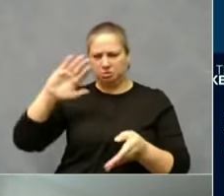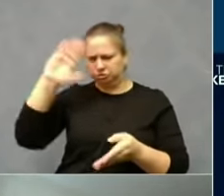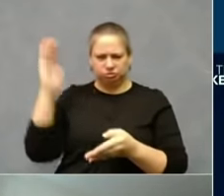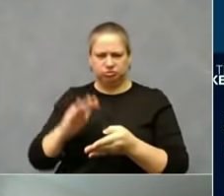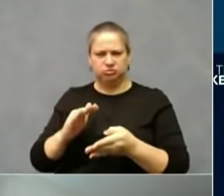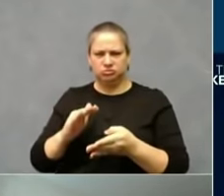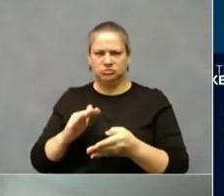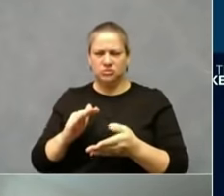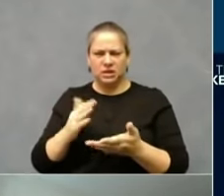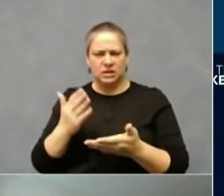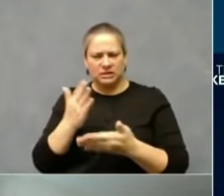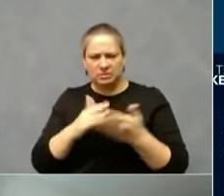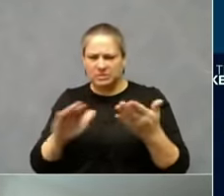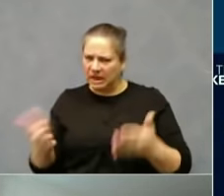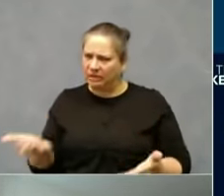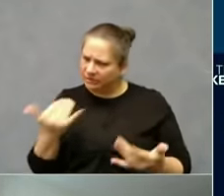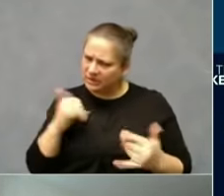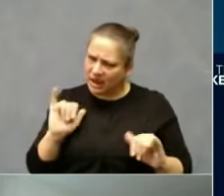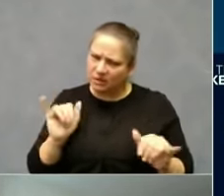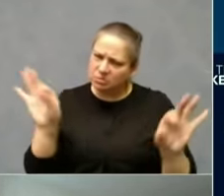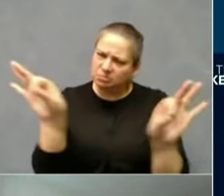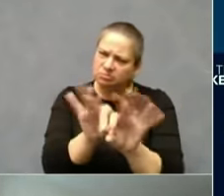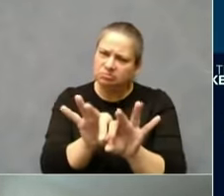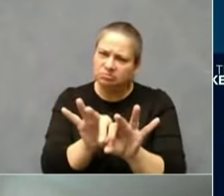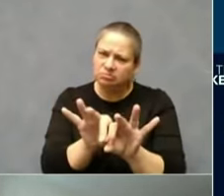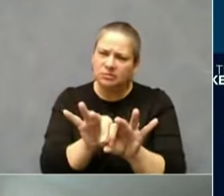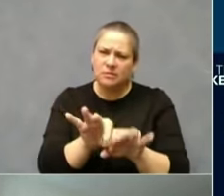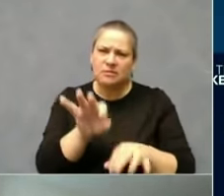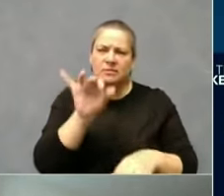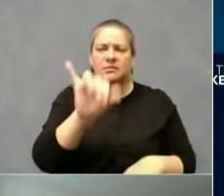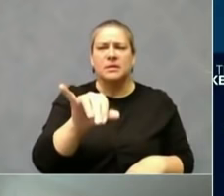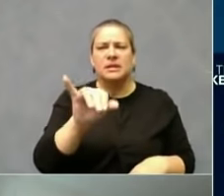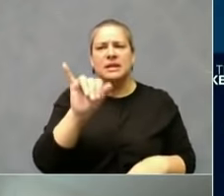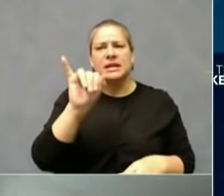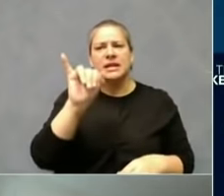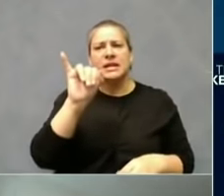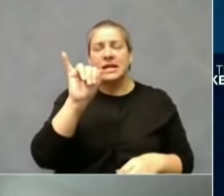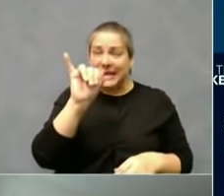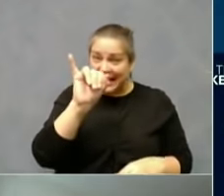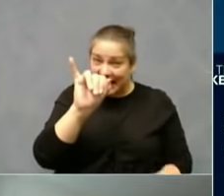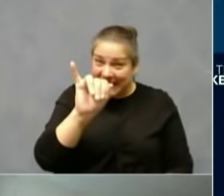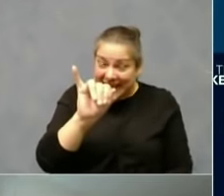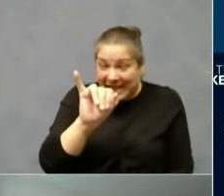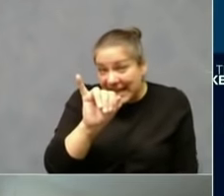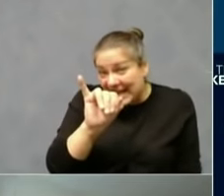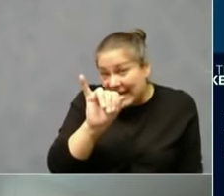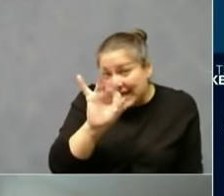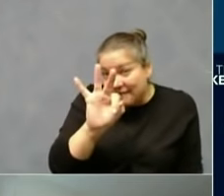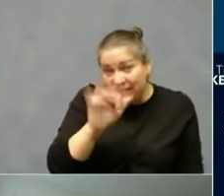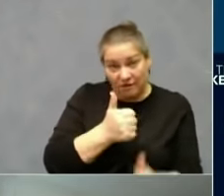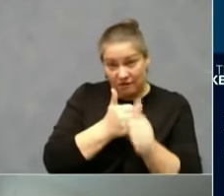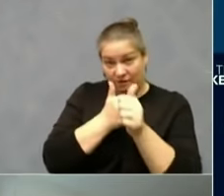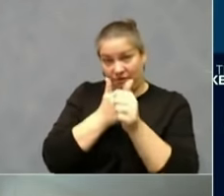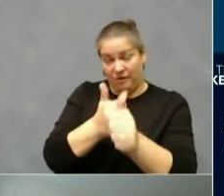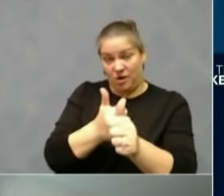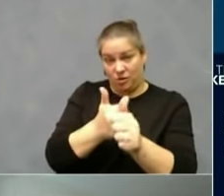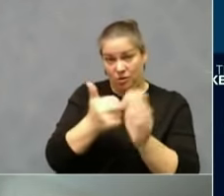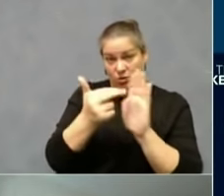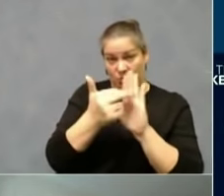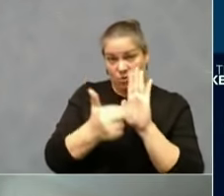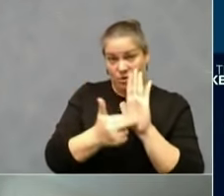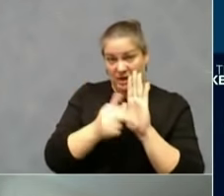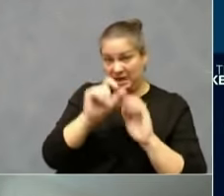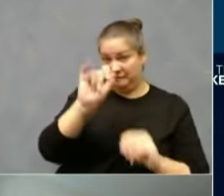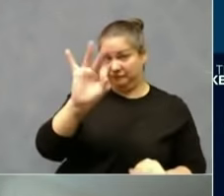Those measures, if they're followed, could have a profound impact and could really change the